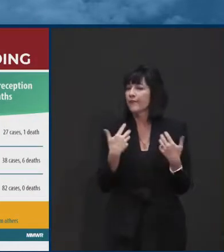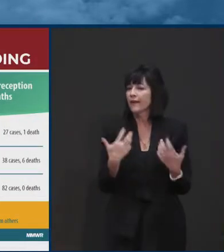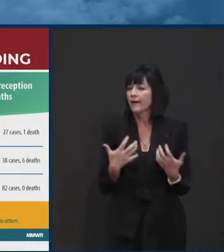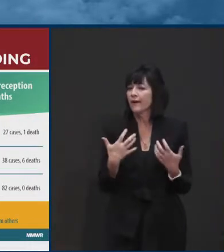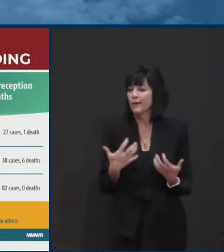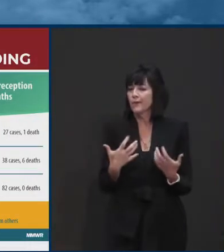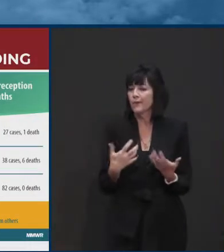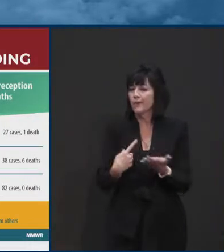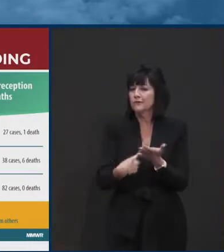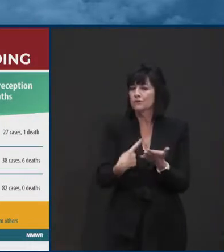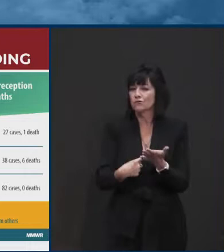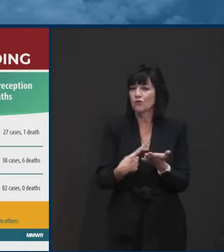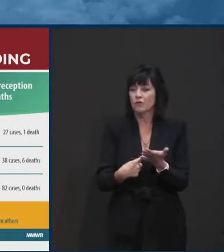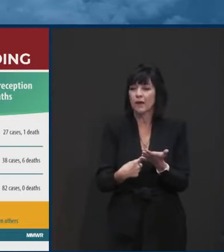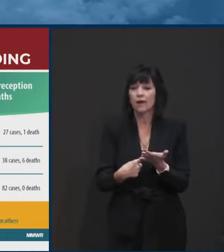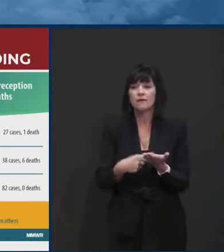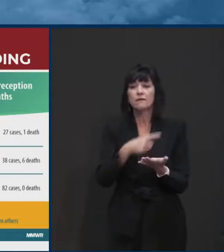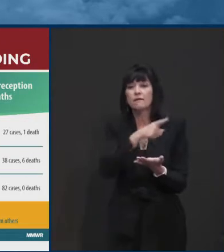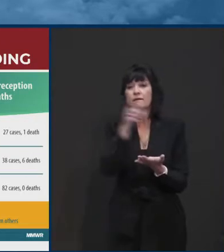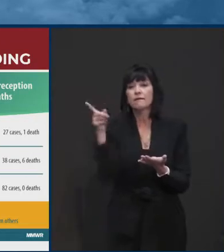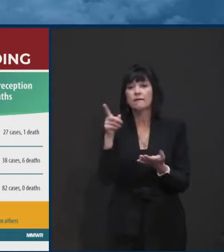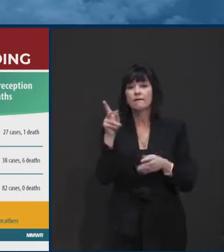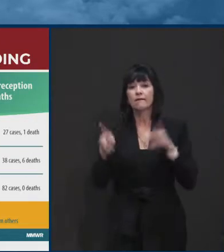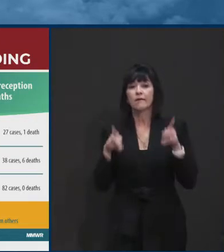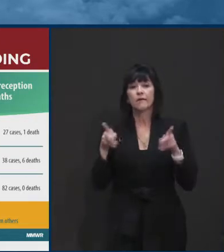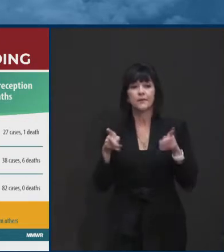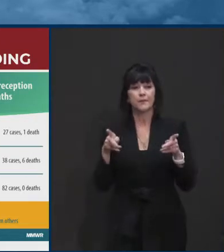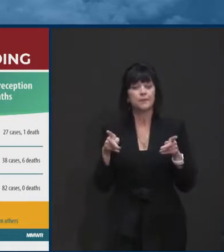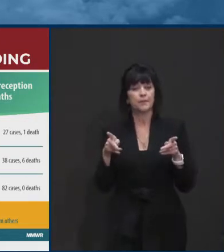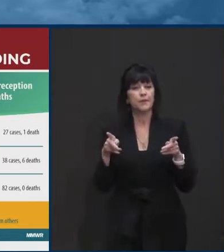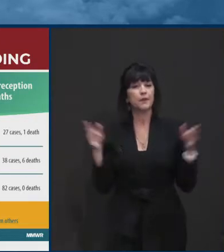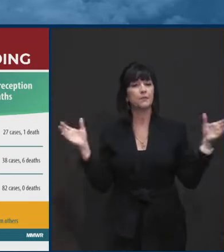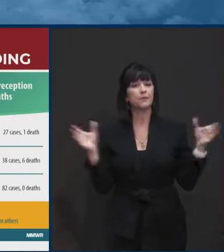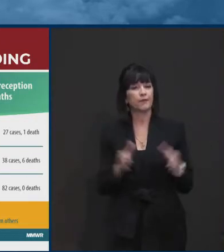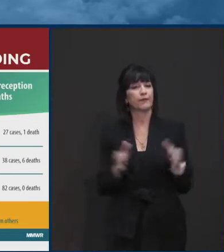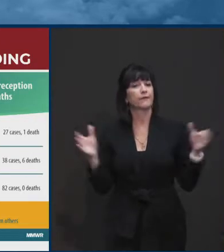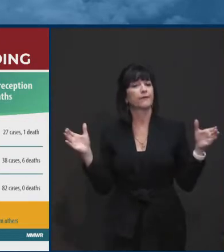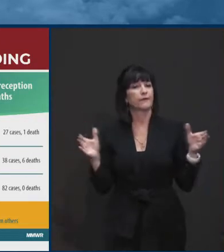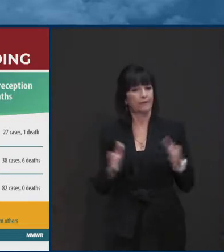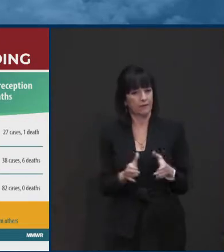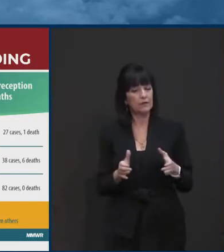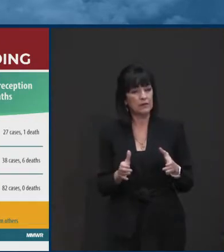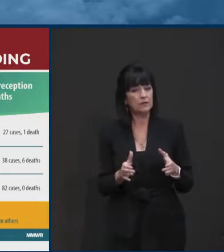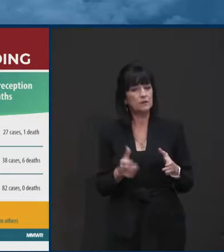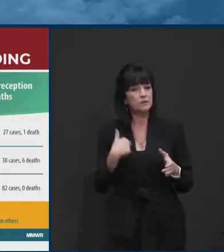gatherings, but also, um, how a super spreader event can um,